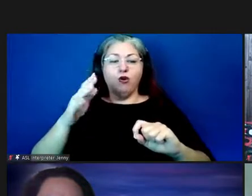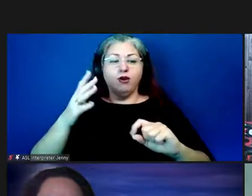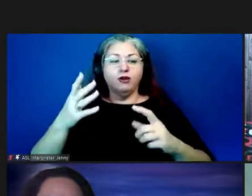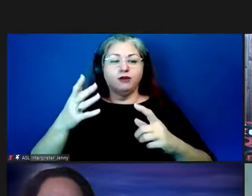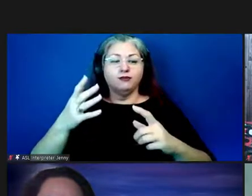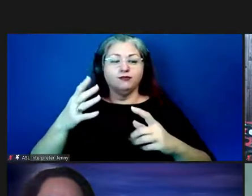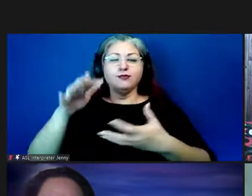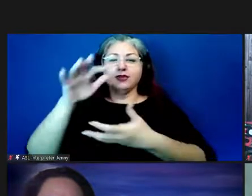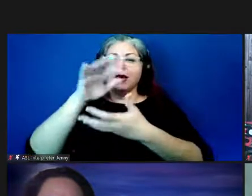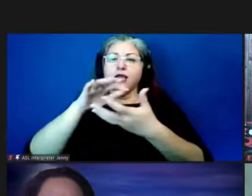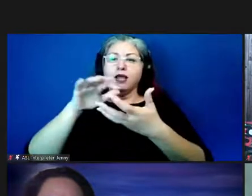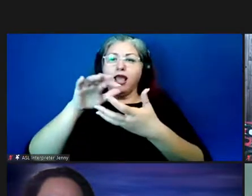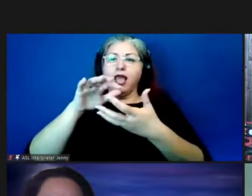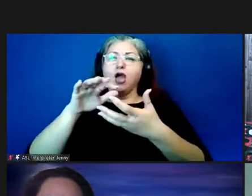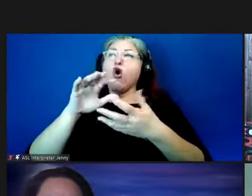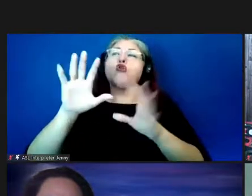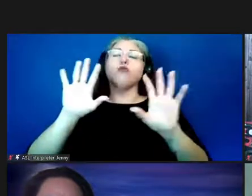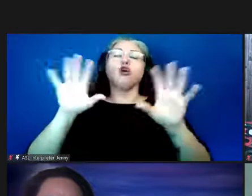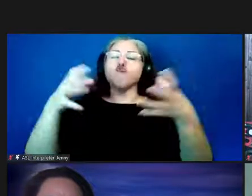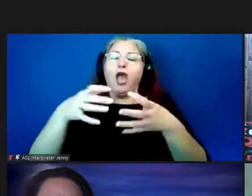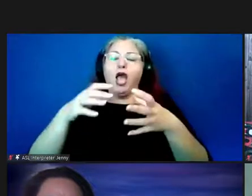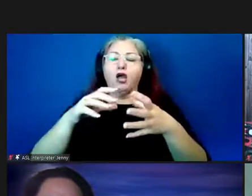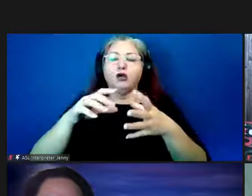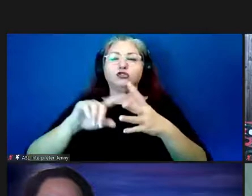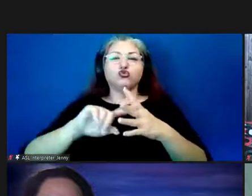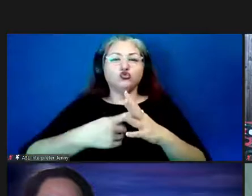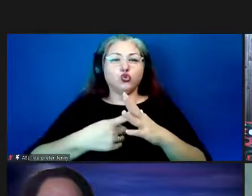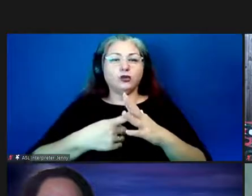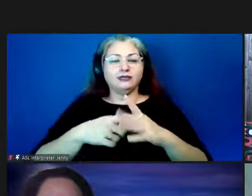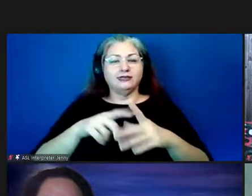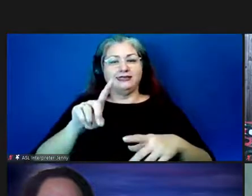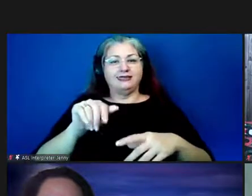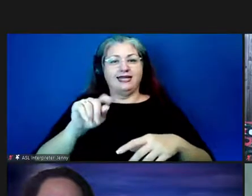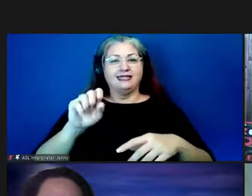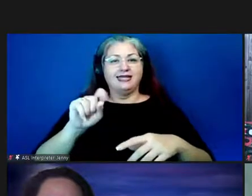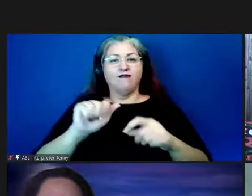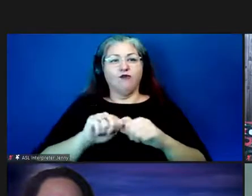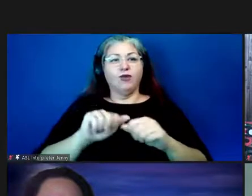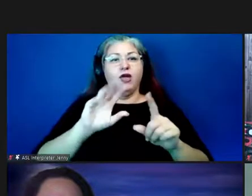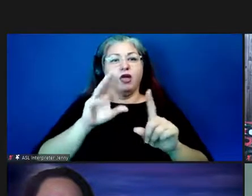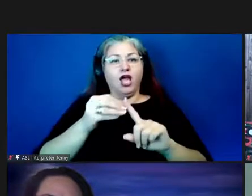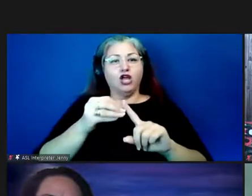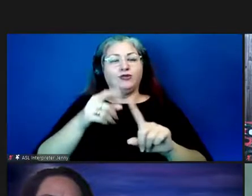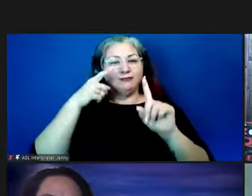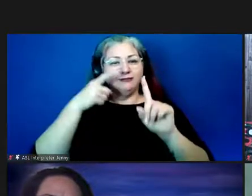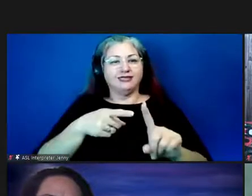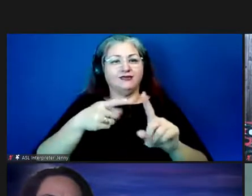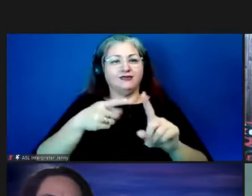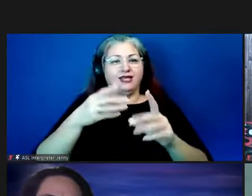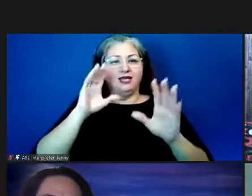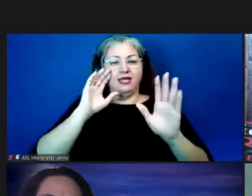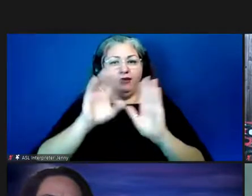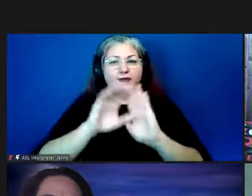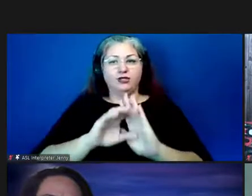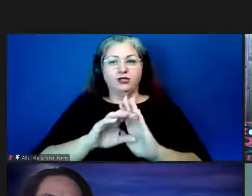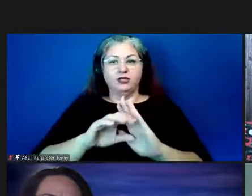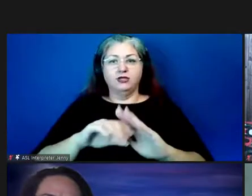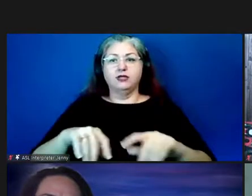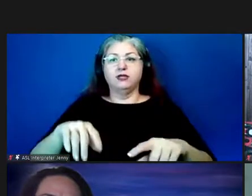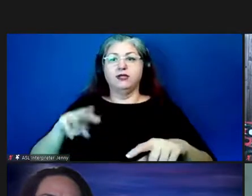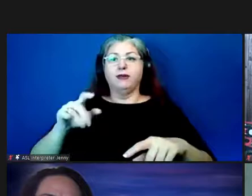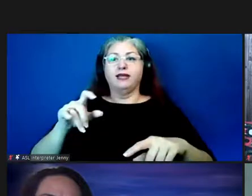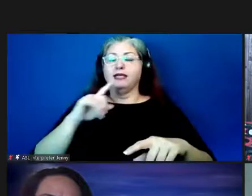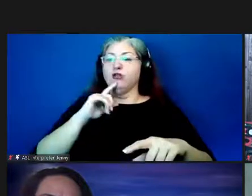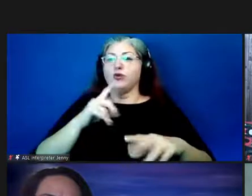crowdsourced data set of image of culturally specific images yeah and uh to uh real